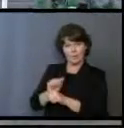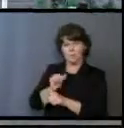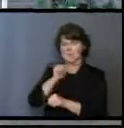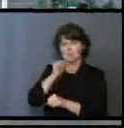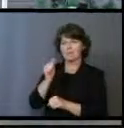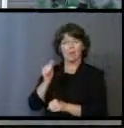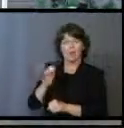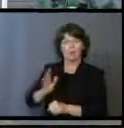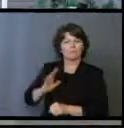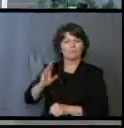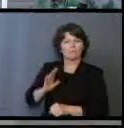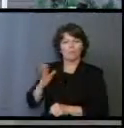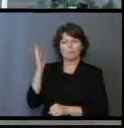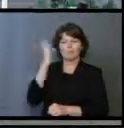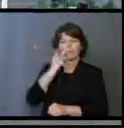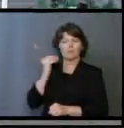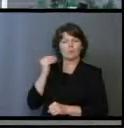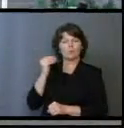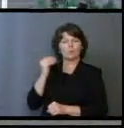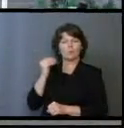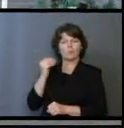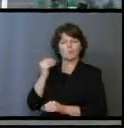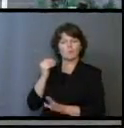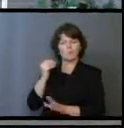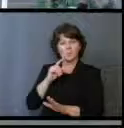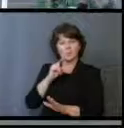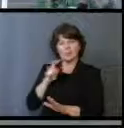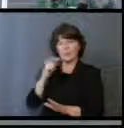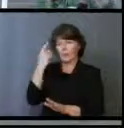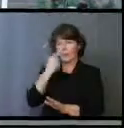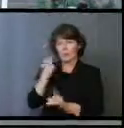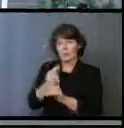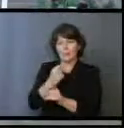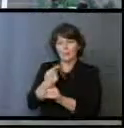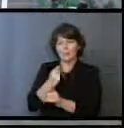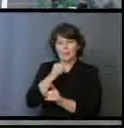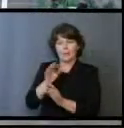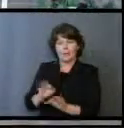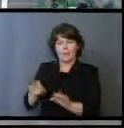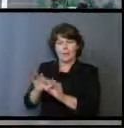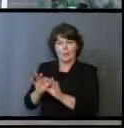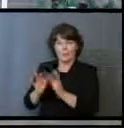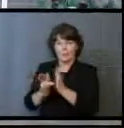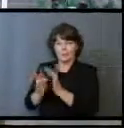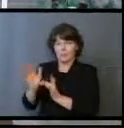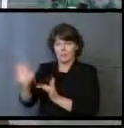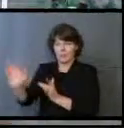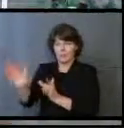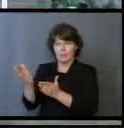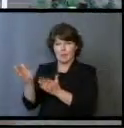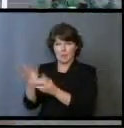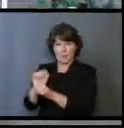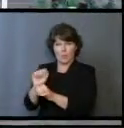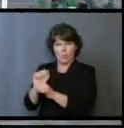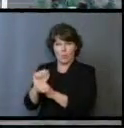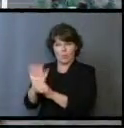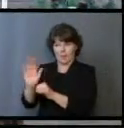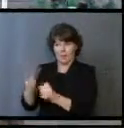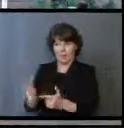It often looks ordinary and unimportant. Jesus' life of service, likewise,